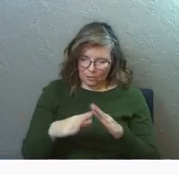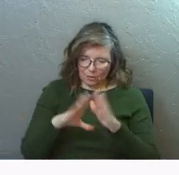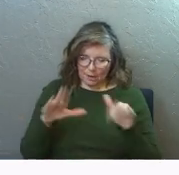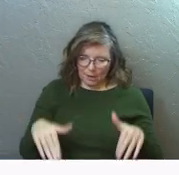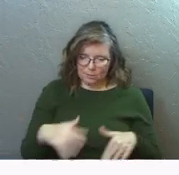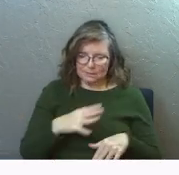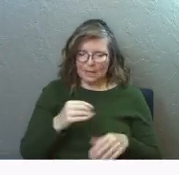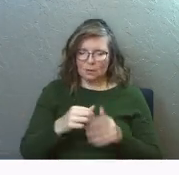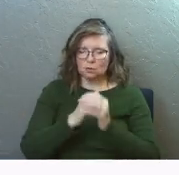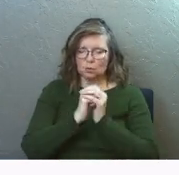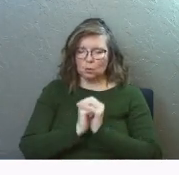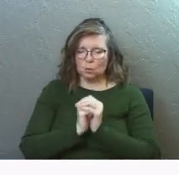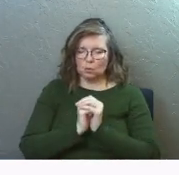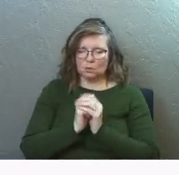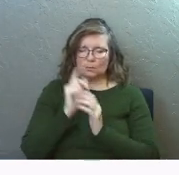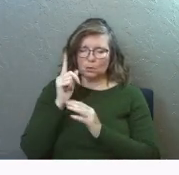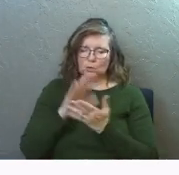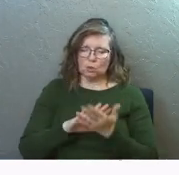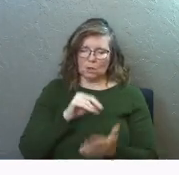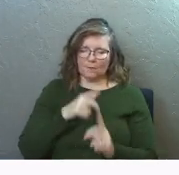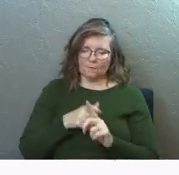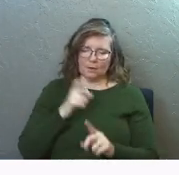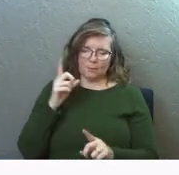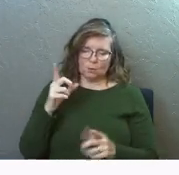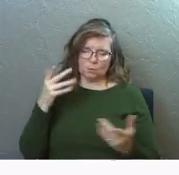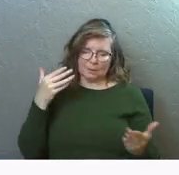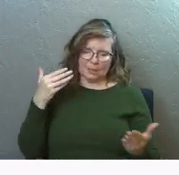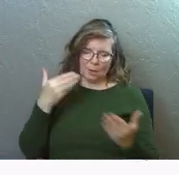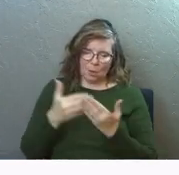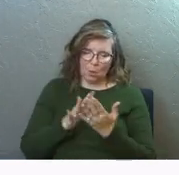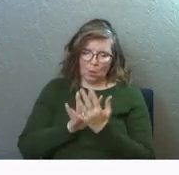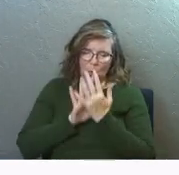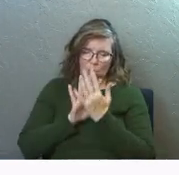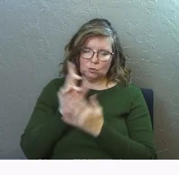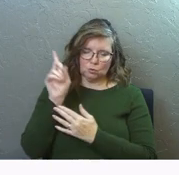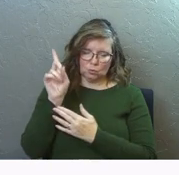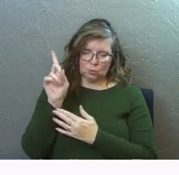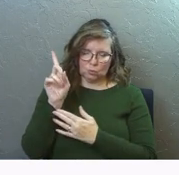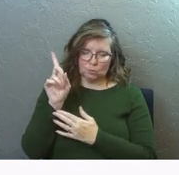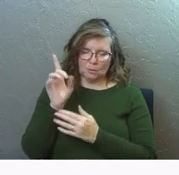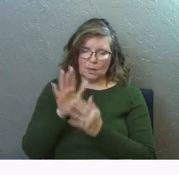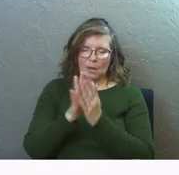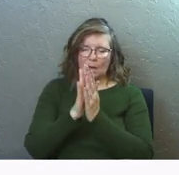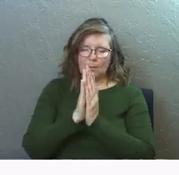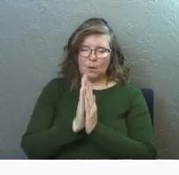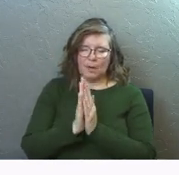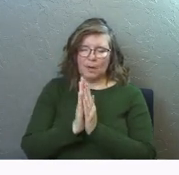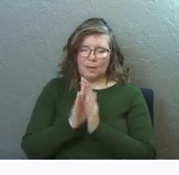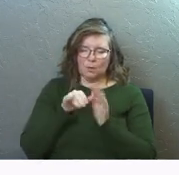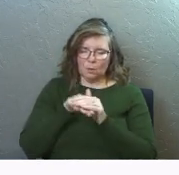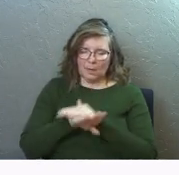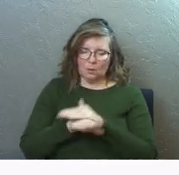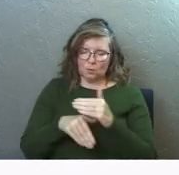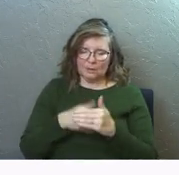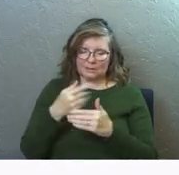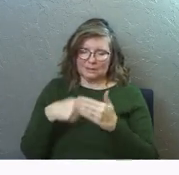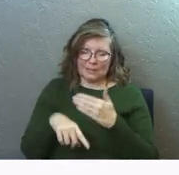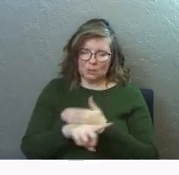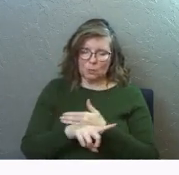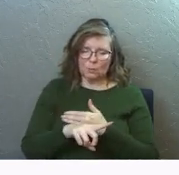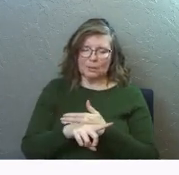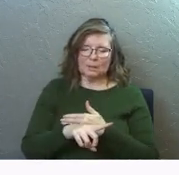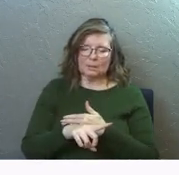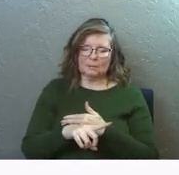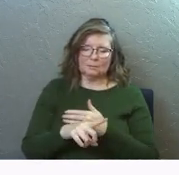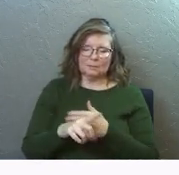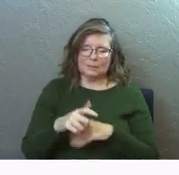your house, God, and to worship you, to learn from you, God, to get closer to you. Lord, I just pray that as we enter into this next week, God, and